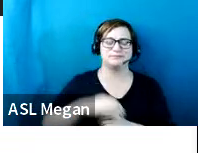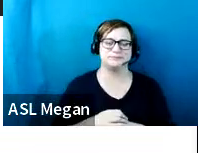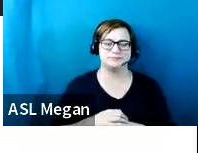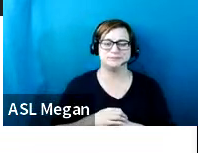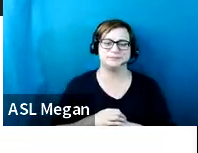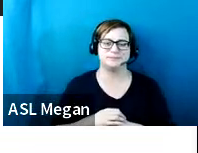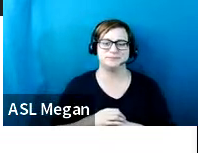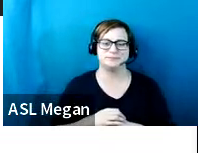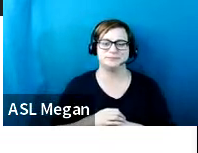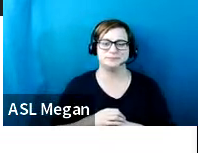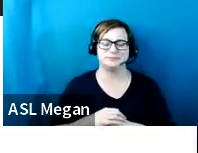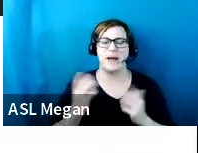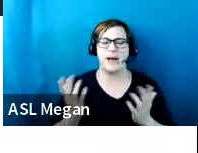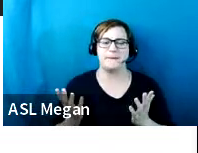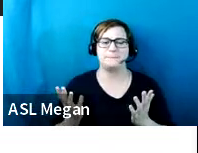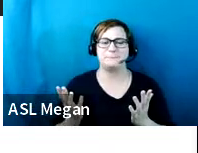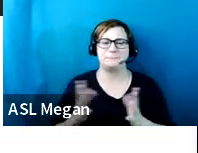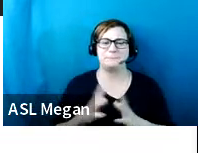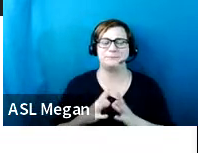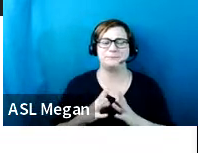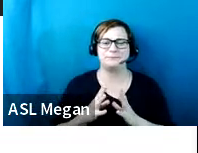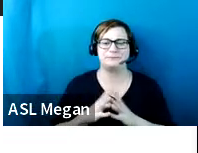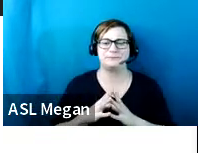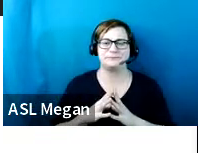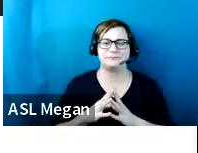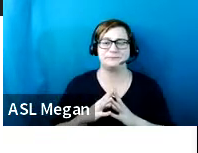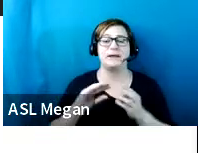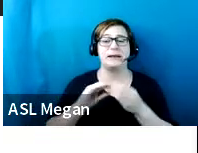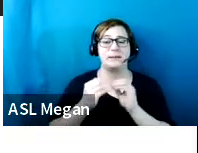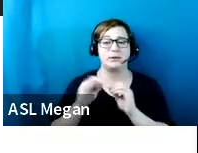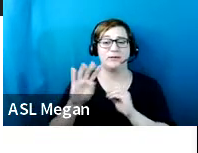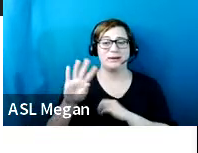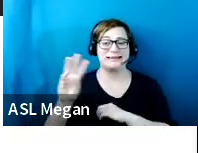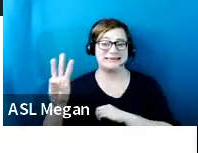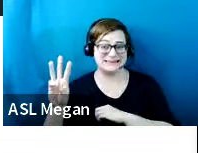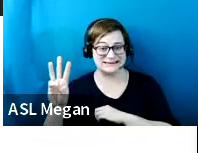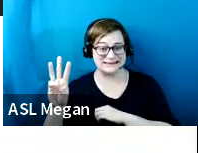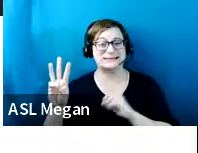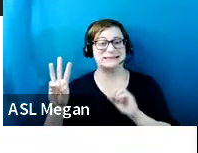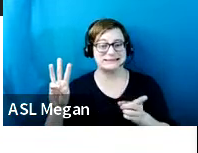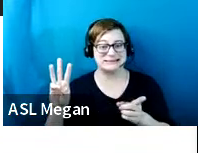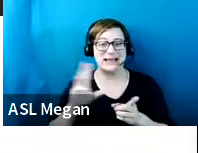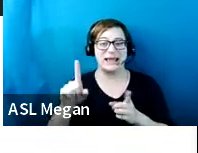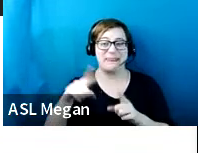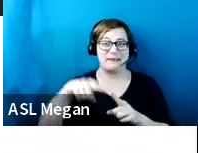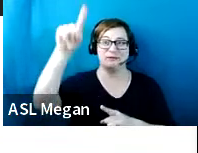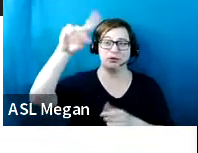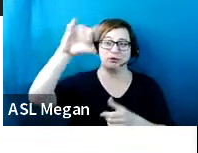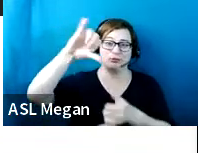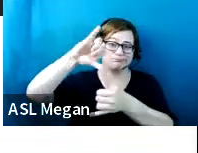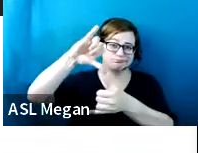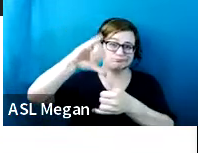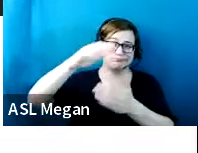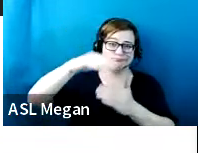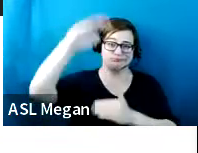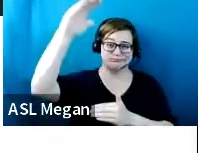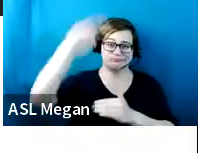look at, um, slide 46 and vertical clearance, it's really all about the